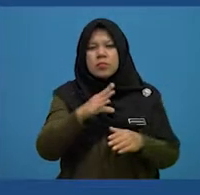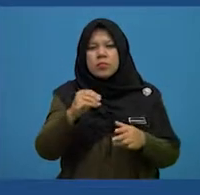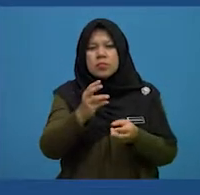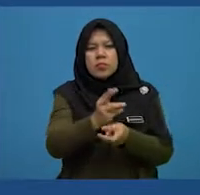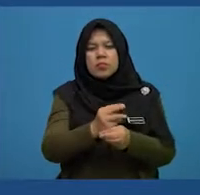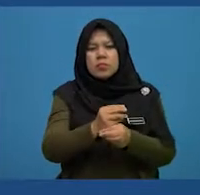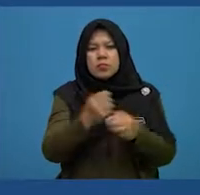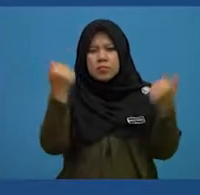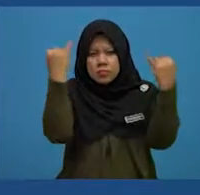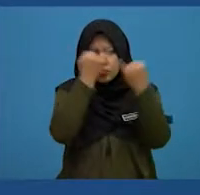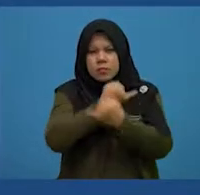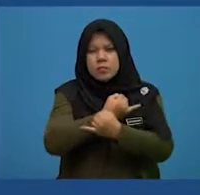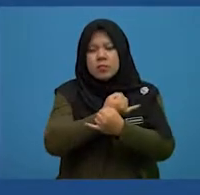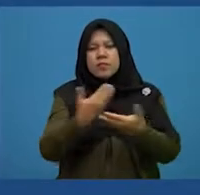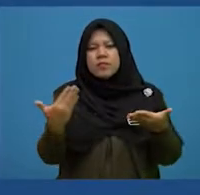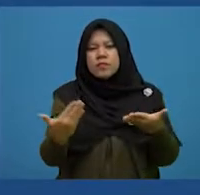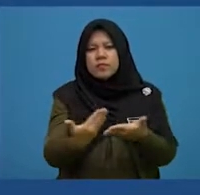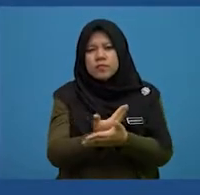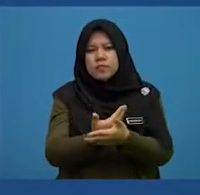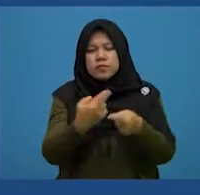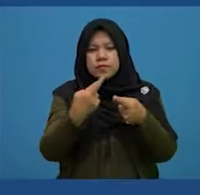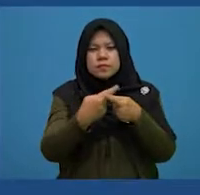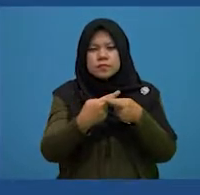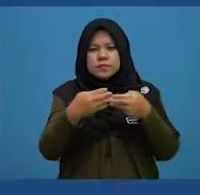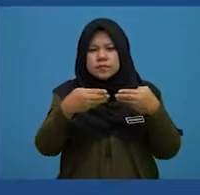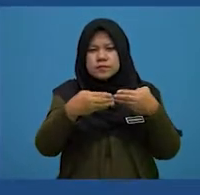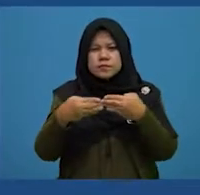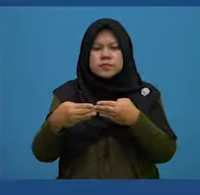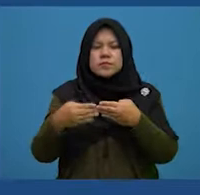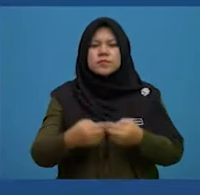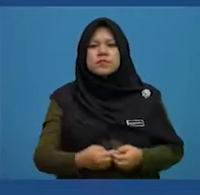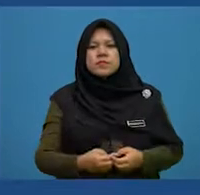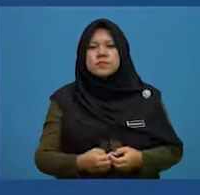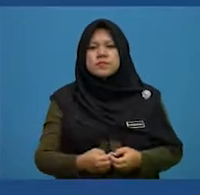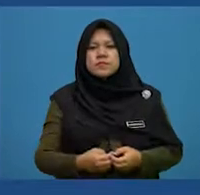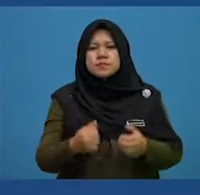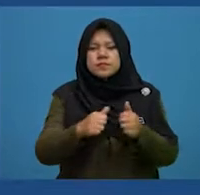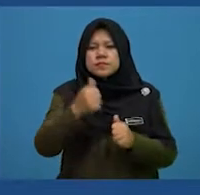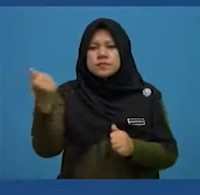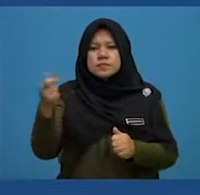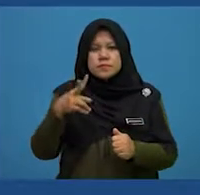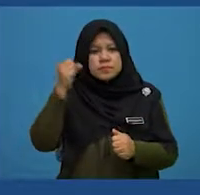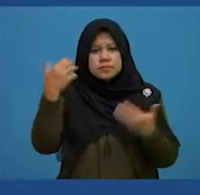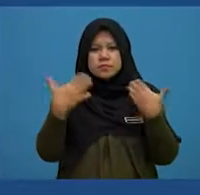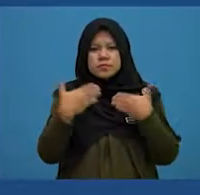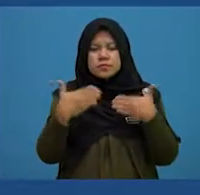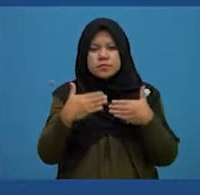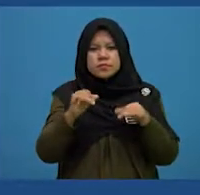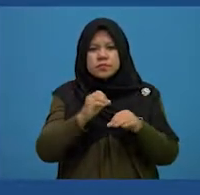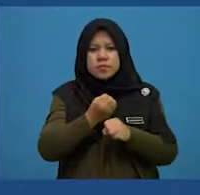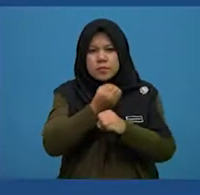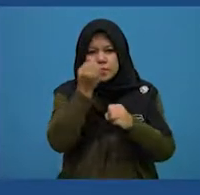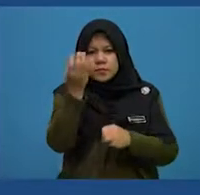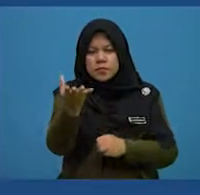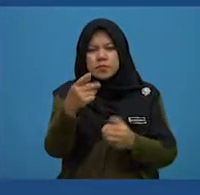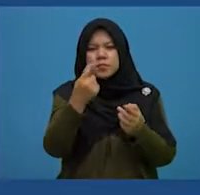walls and became wary about new relationships. Others were afraid to